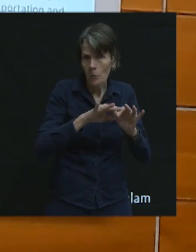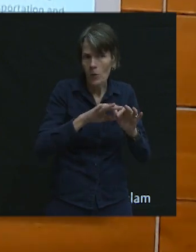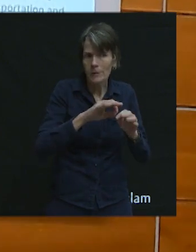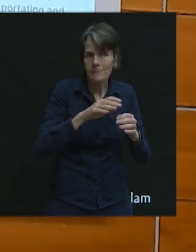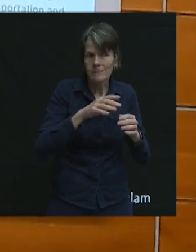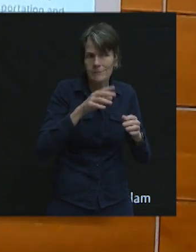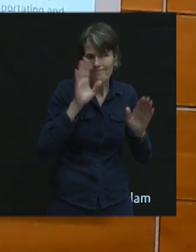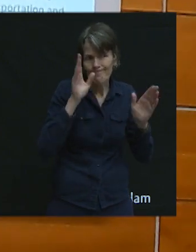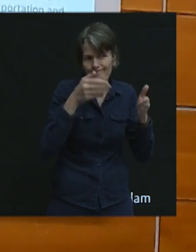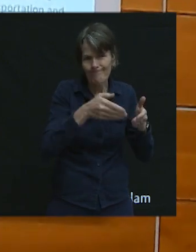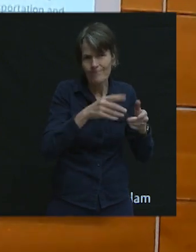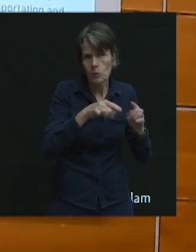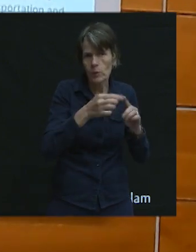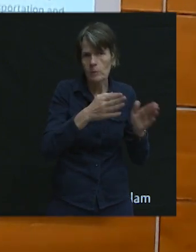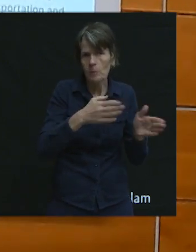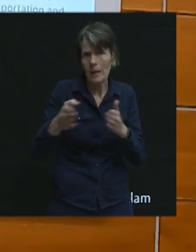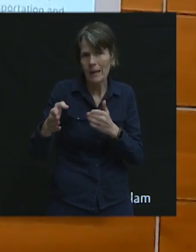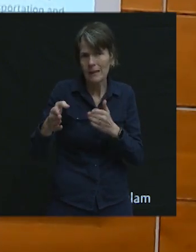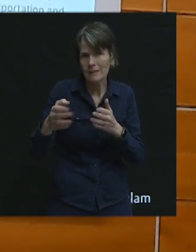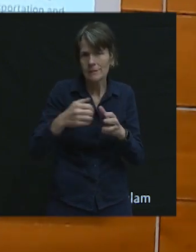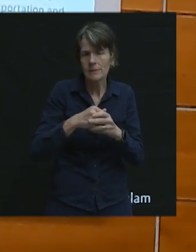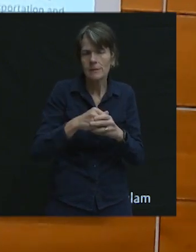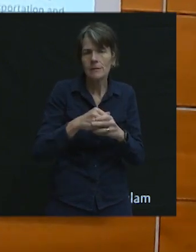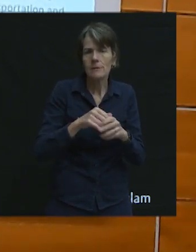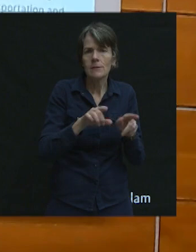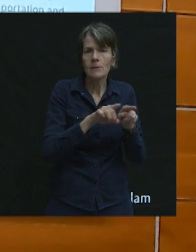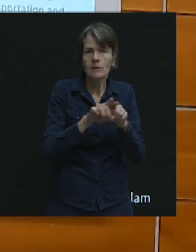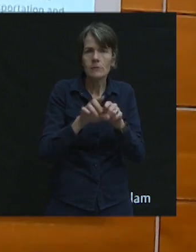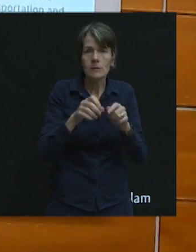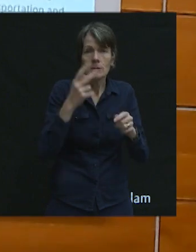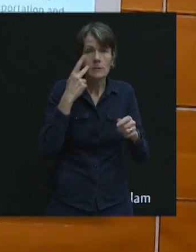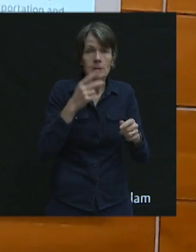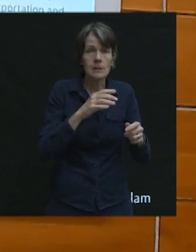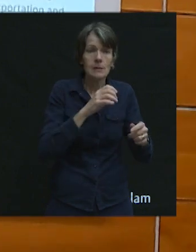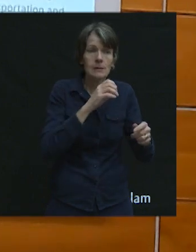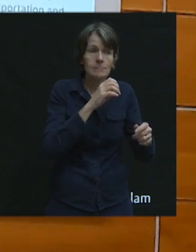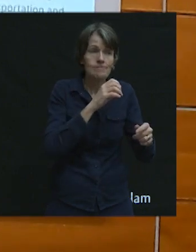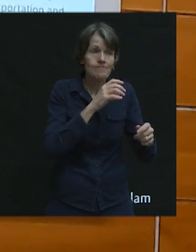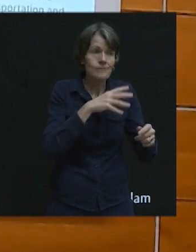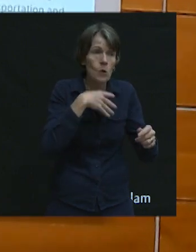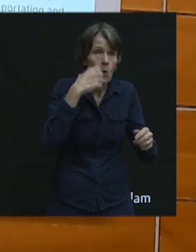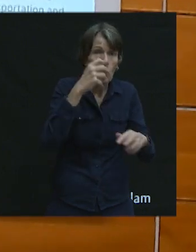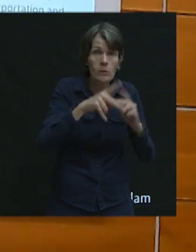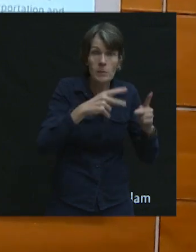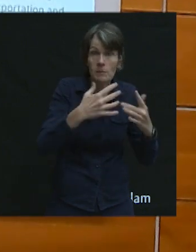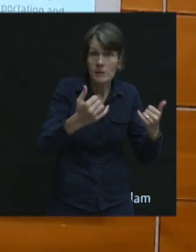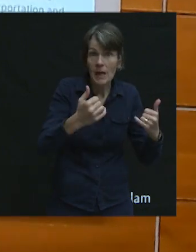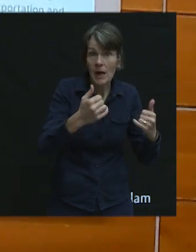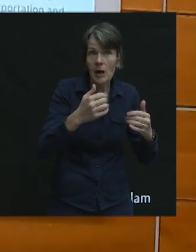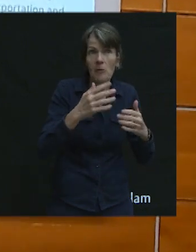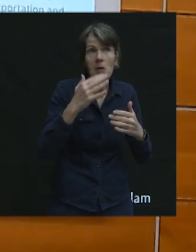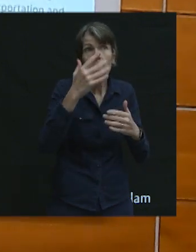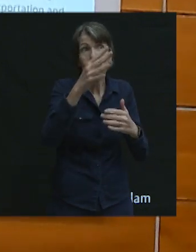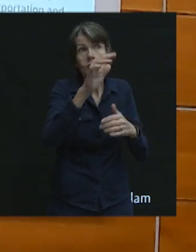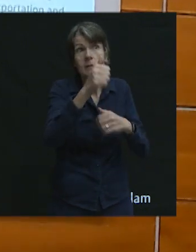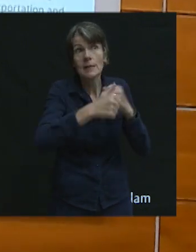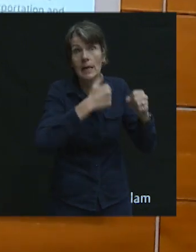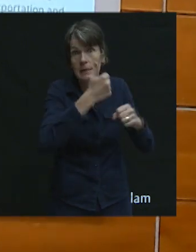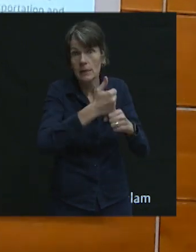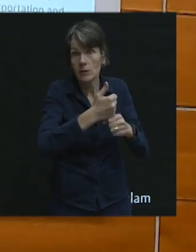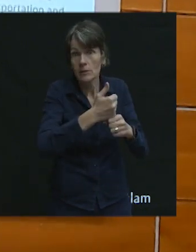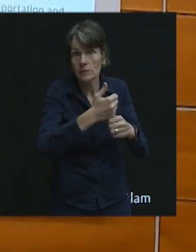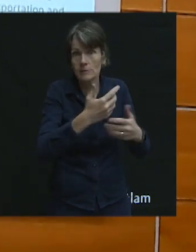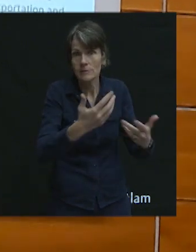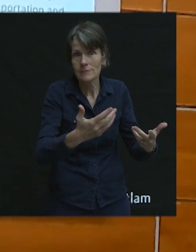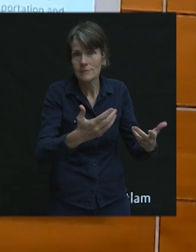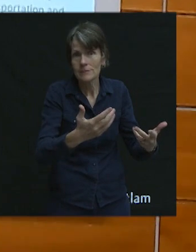infrastructure. Although we can say that, you know, the seniors now and the seniors ten years from now will be, I mean that seniors